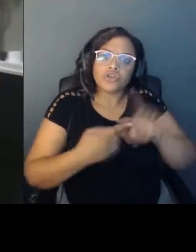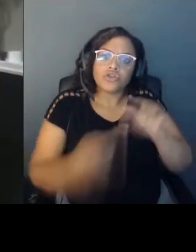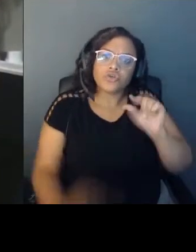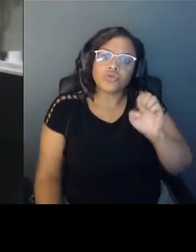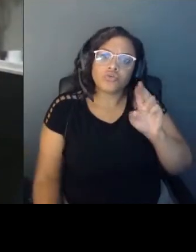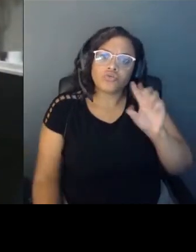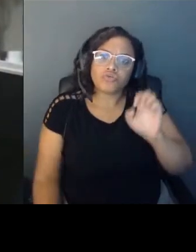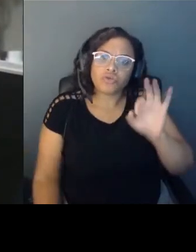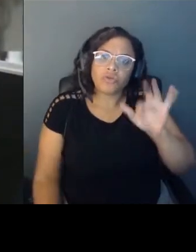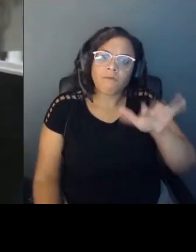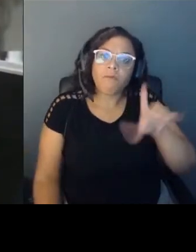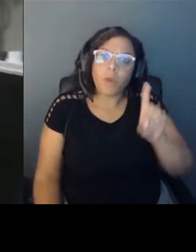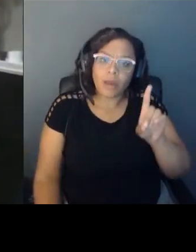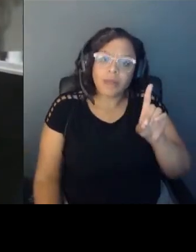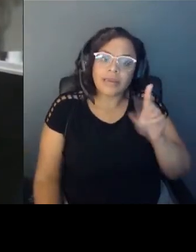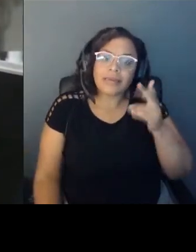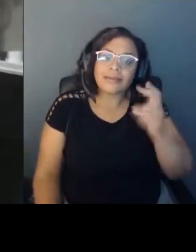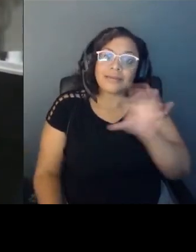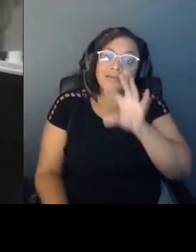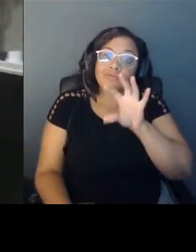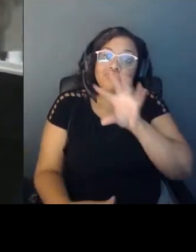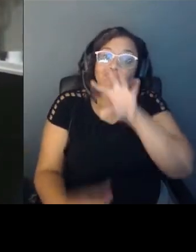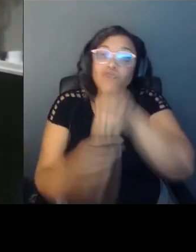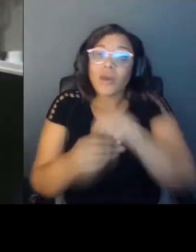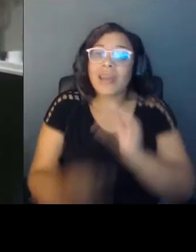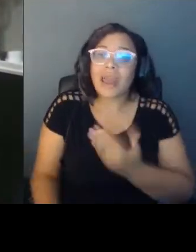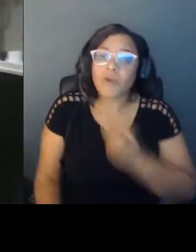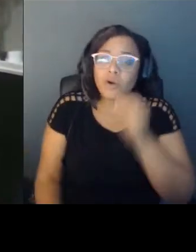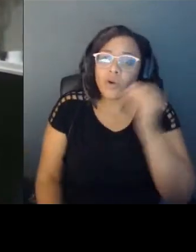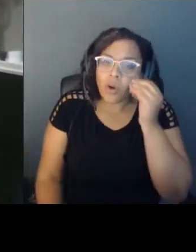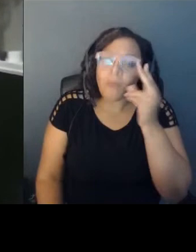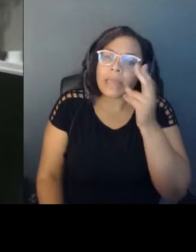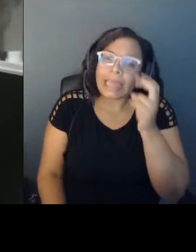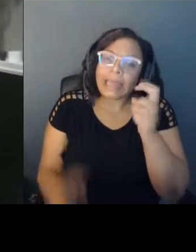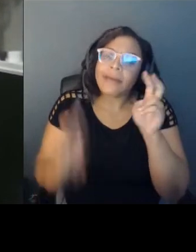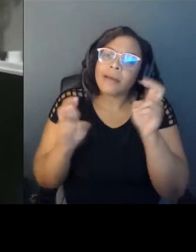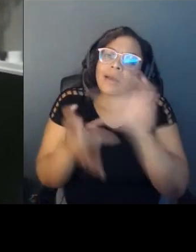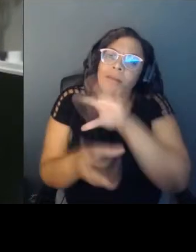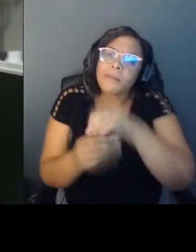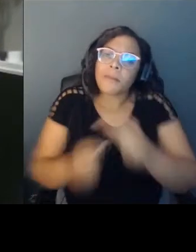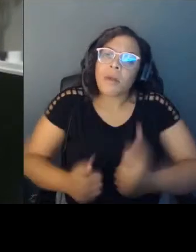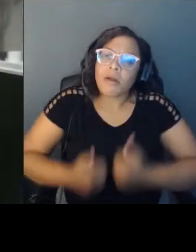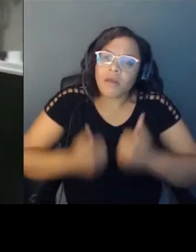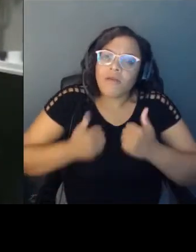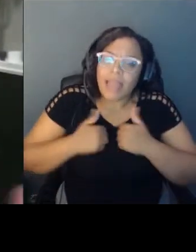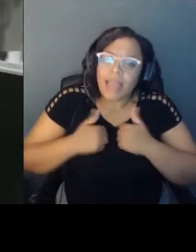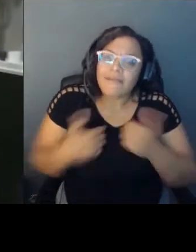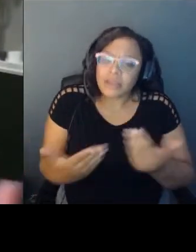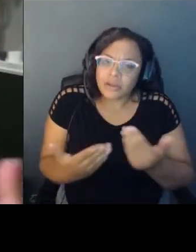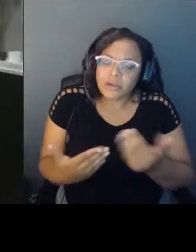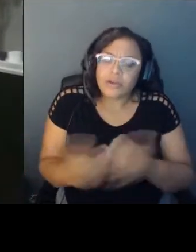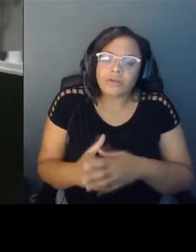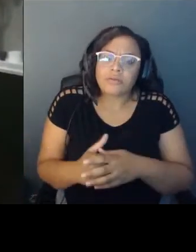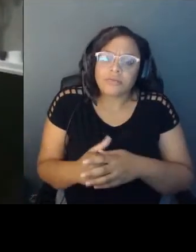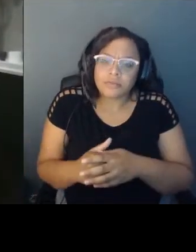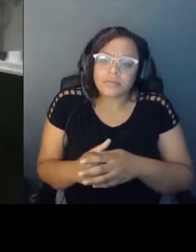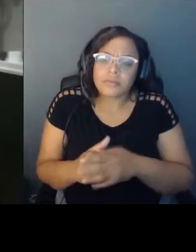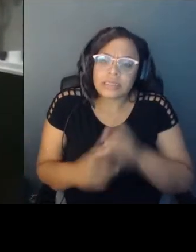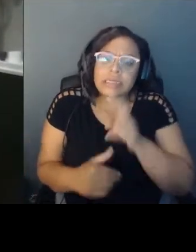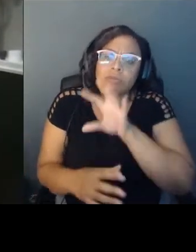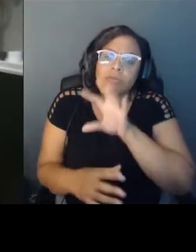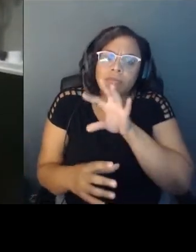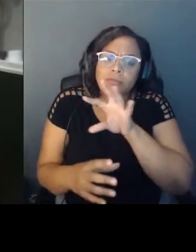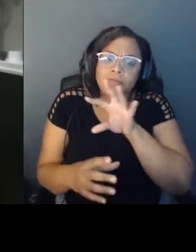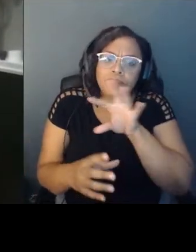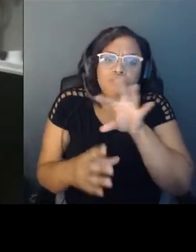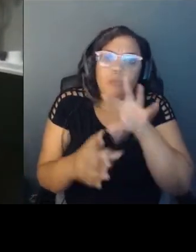our homes. He became a part of our lifestyles. He was part of the space